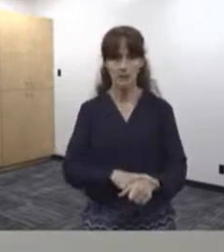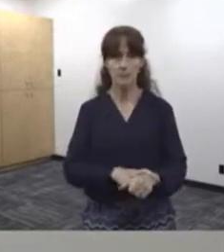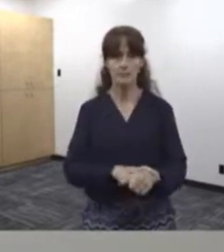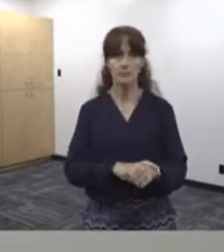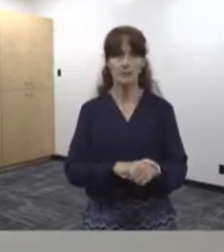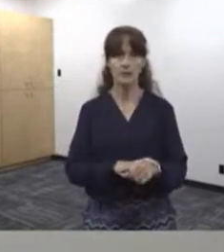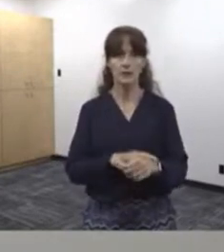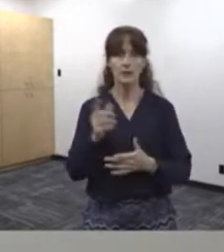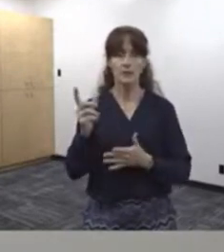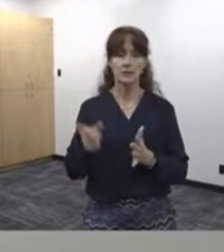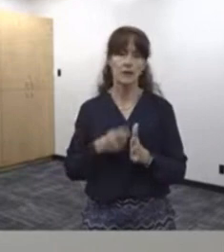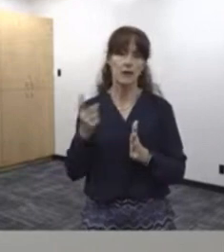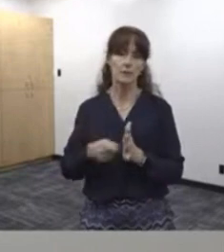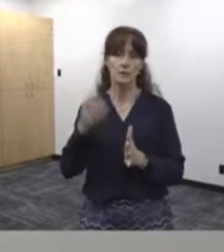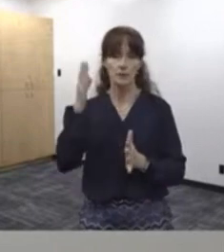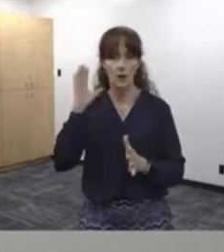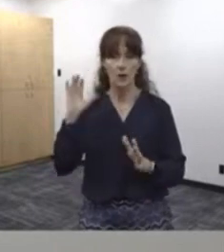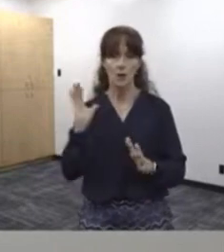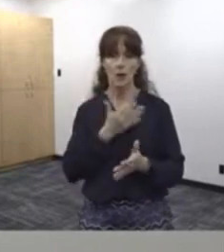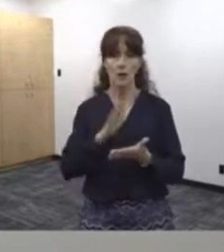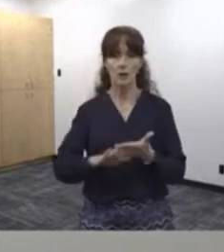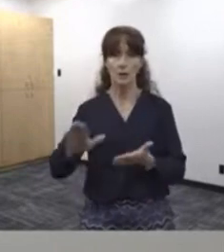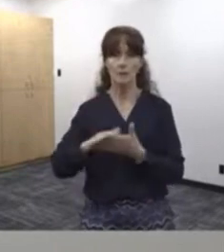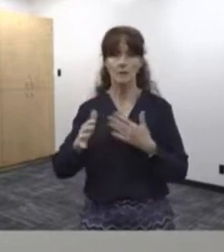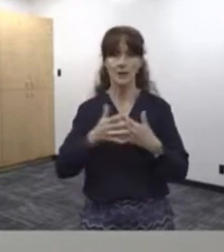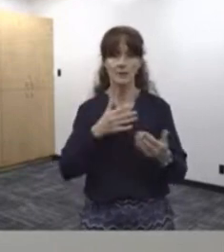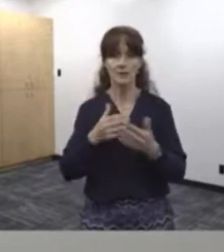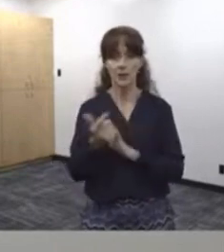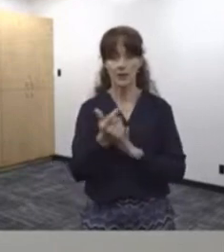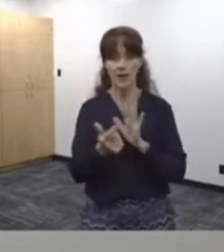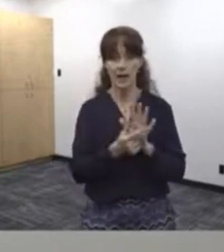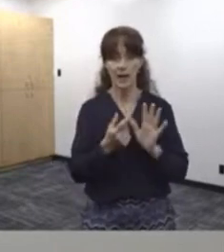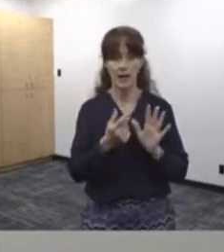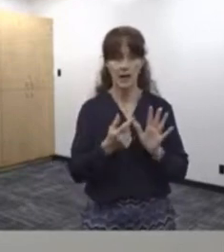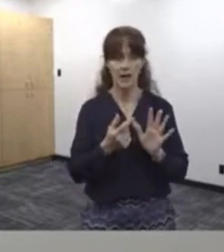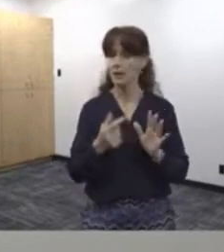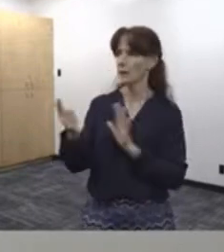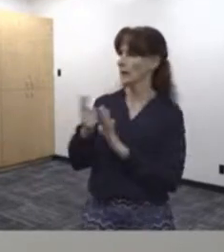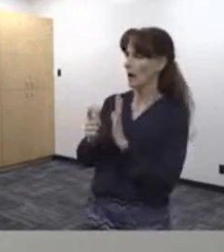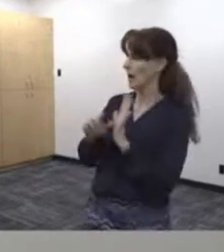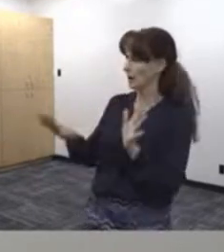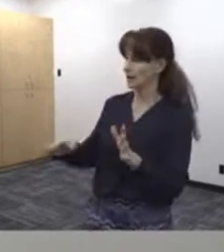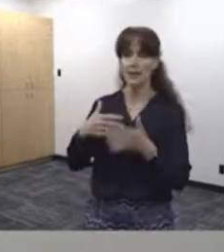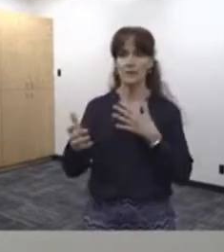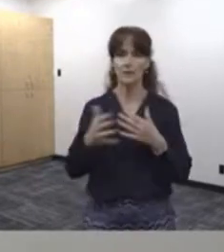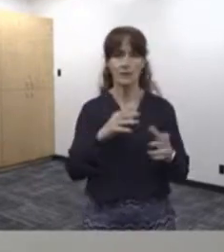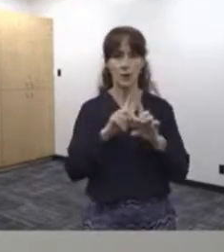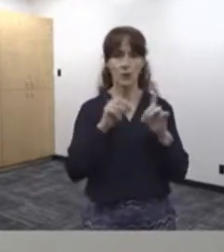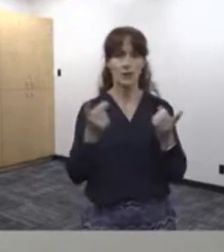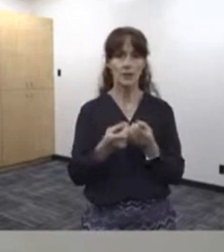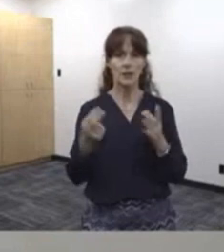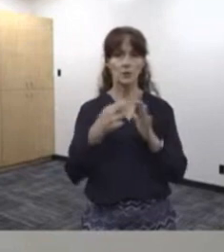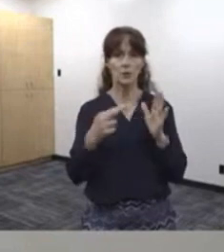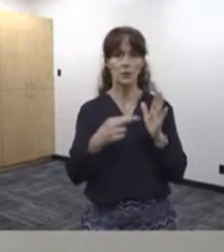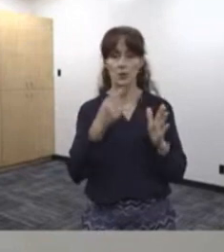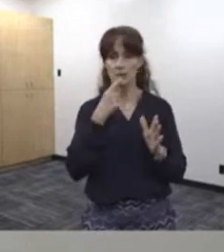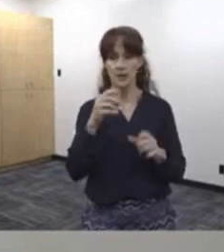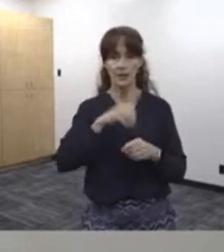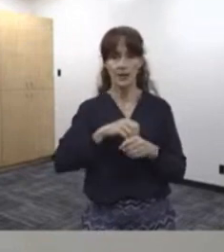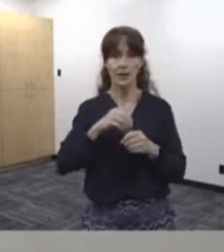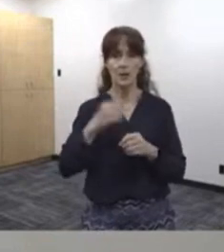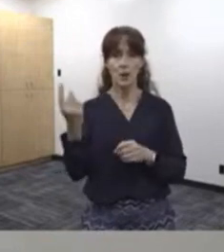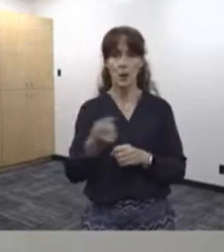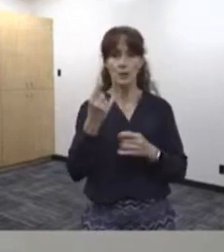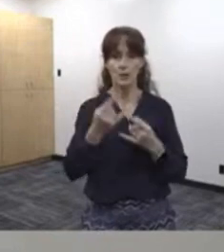And in some cases, I know on our campus, even though the law states or the I'm sorry, it's not a law, even though the district rules states that indoor